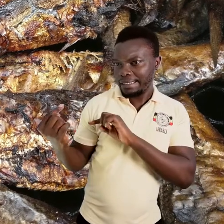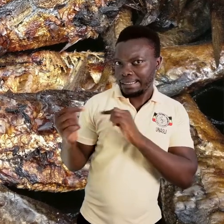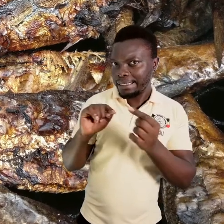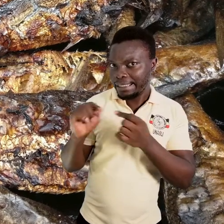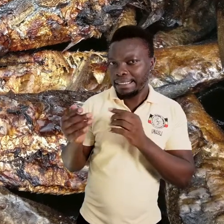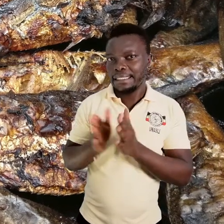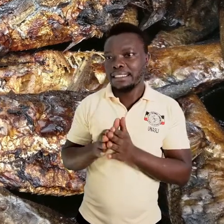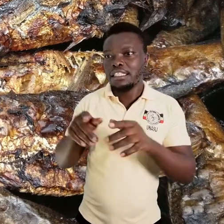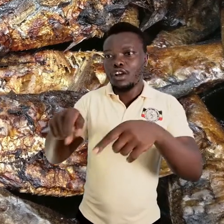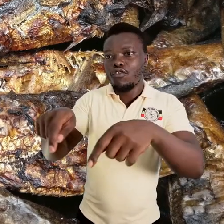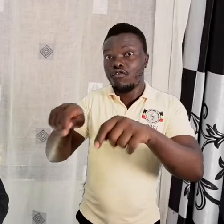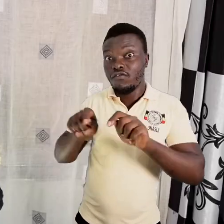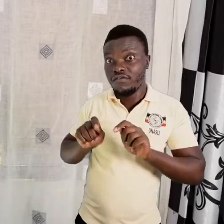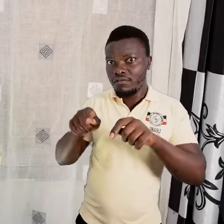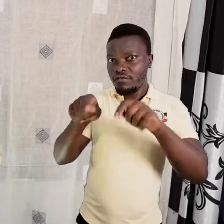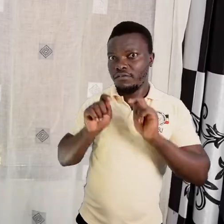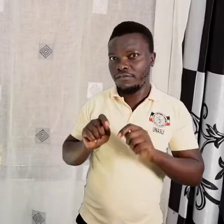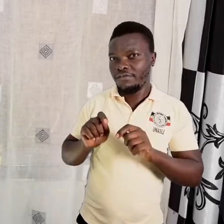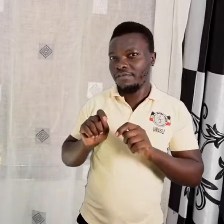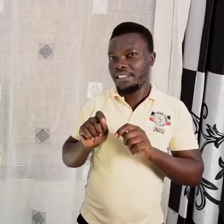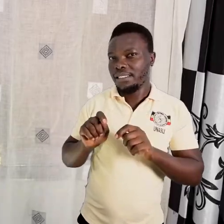fishing grounds.